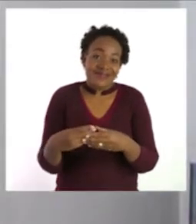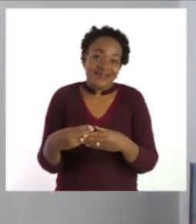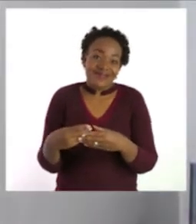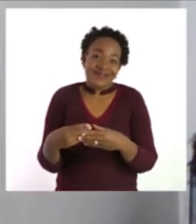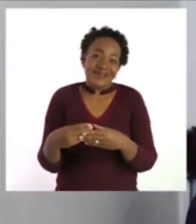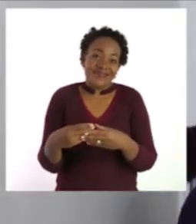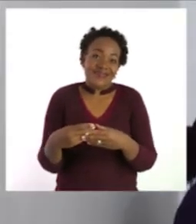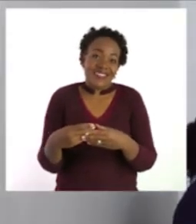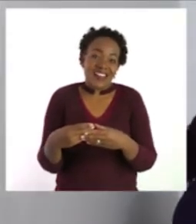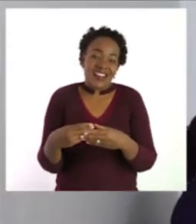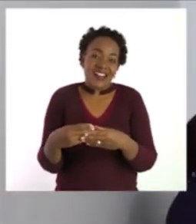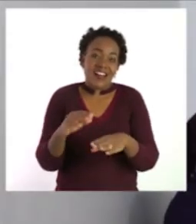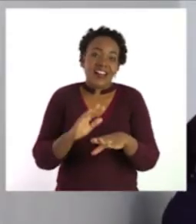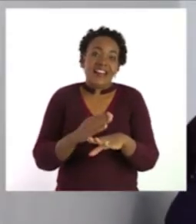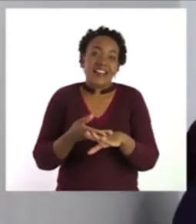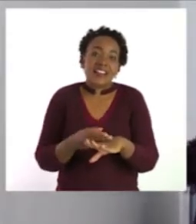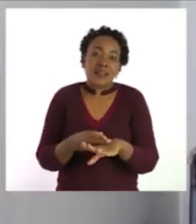Let me give an example.